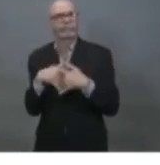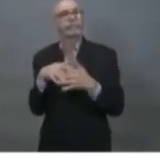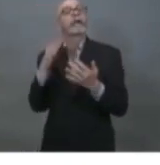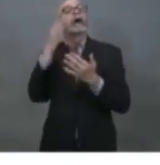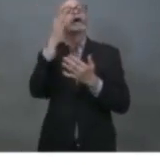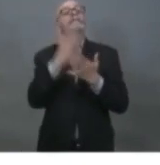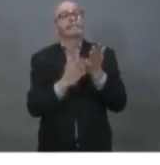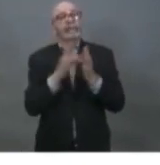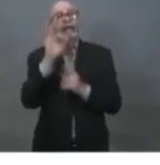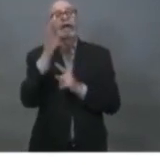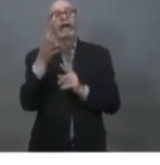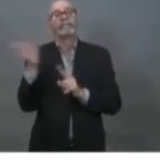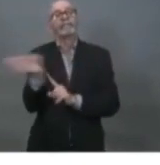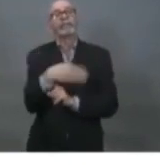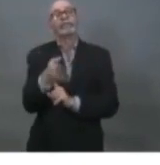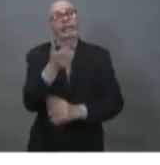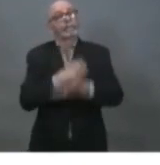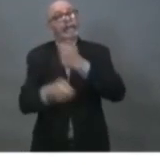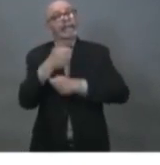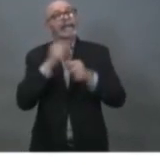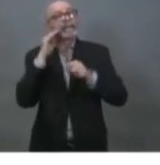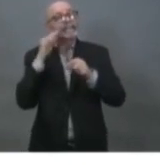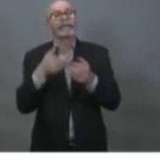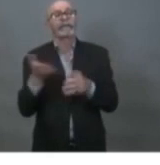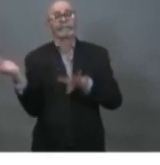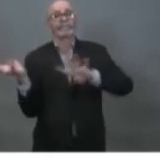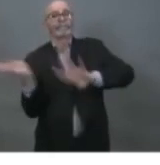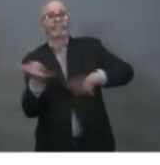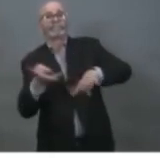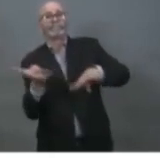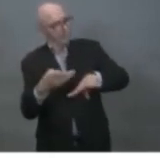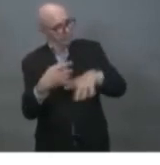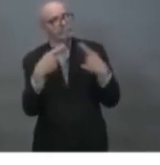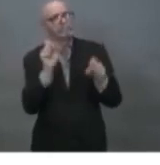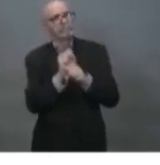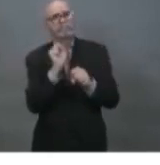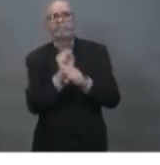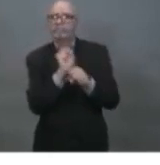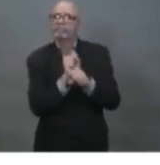a product that's coming in. Our big worry is really price.